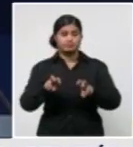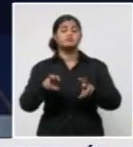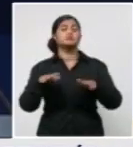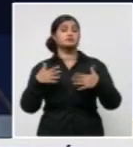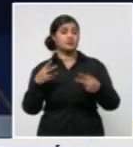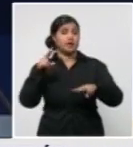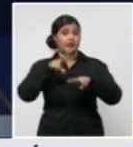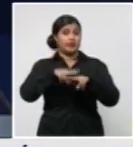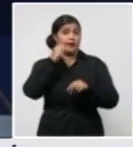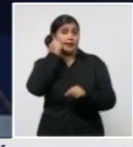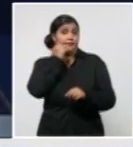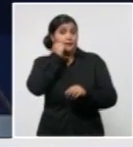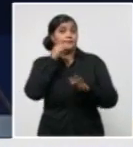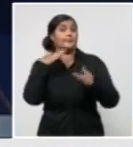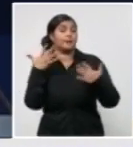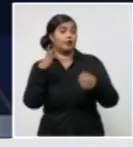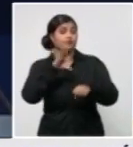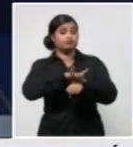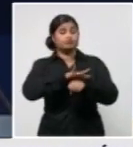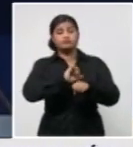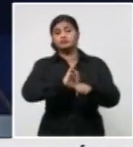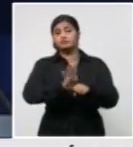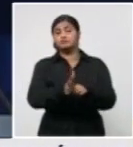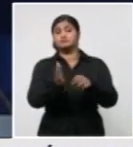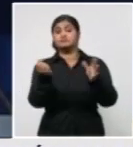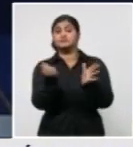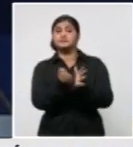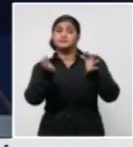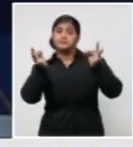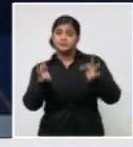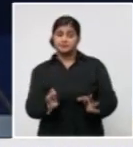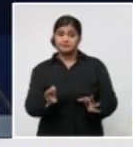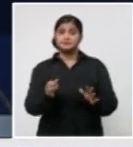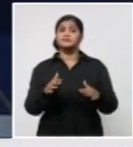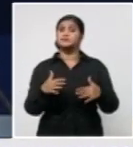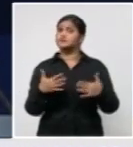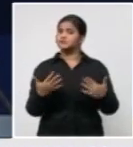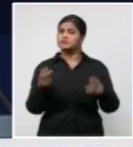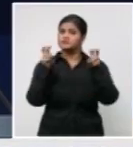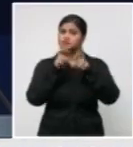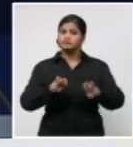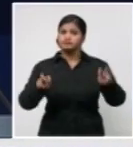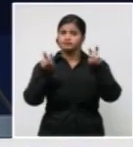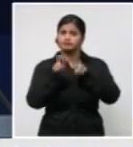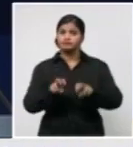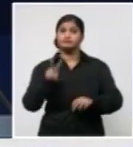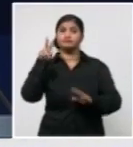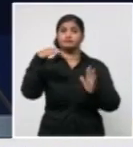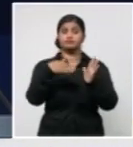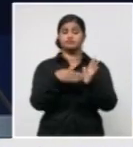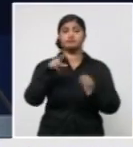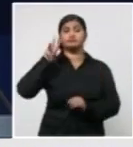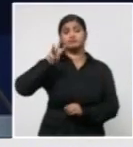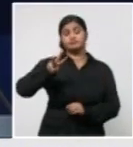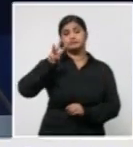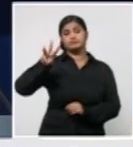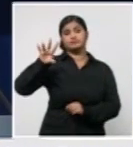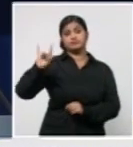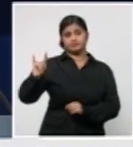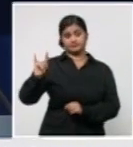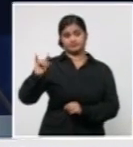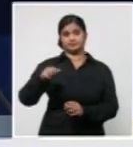we continue to work with the 111 patients where it has not been possible to determine the source of infection.